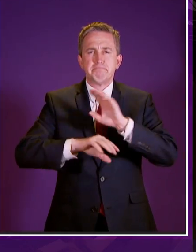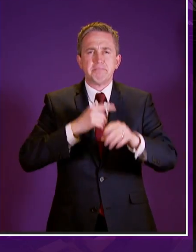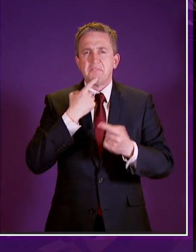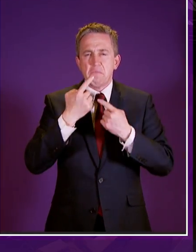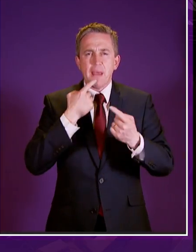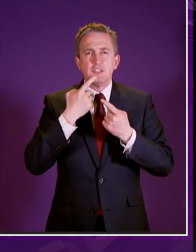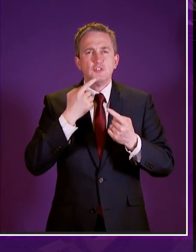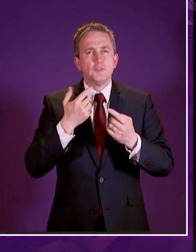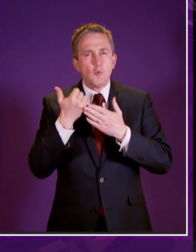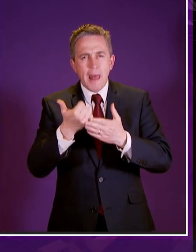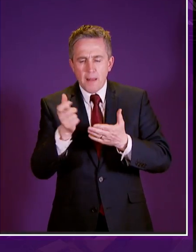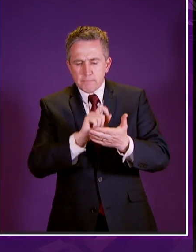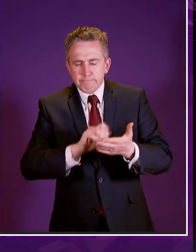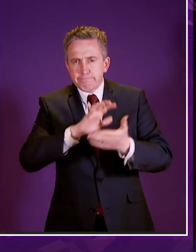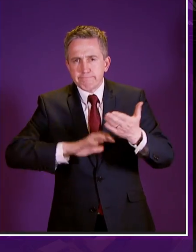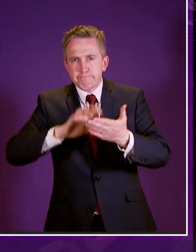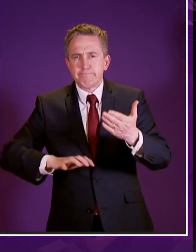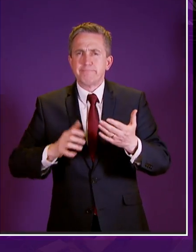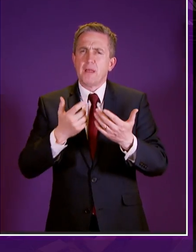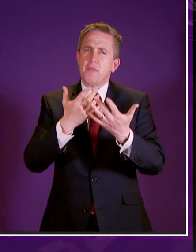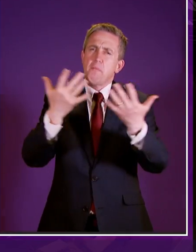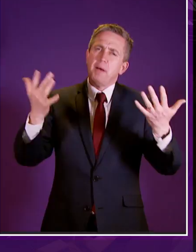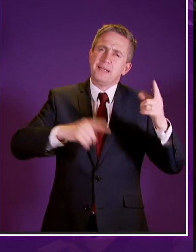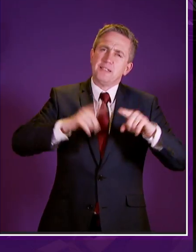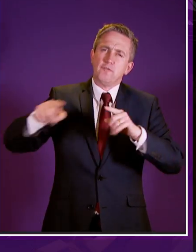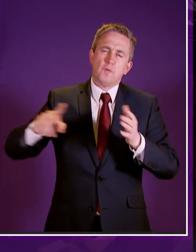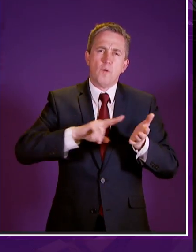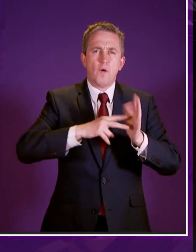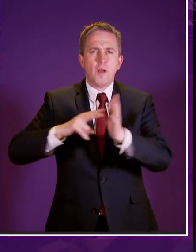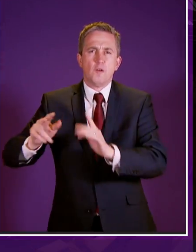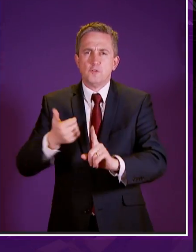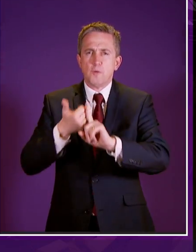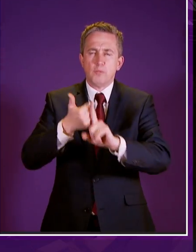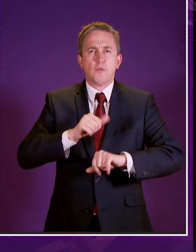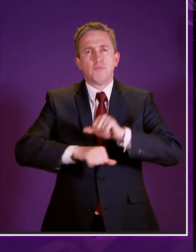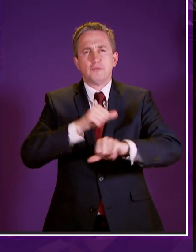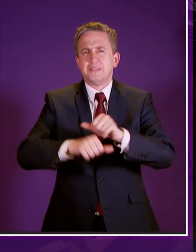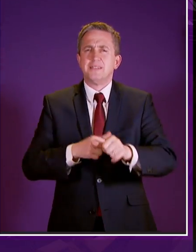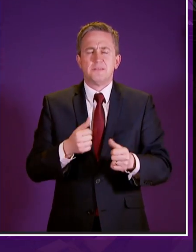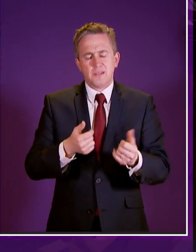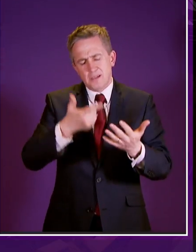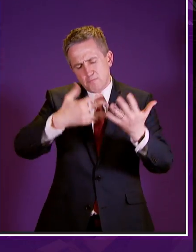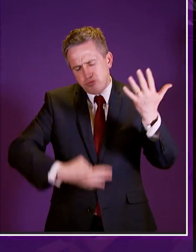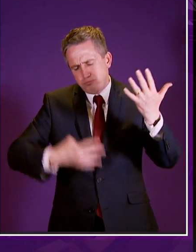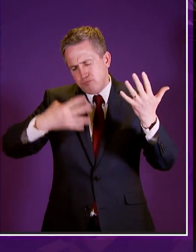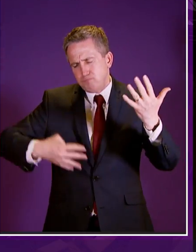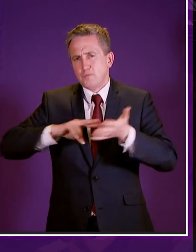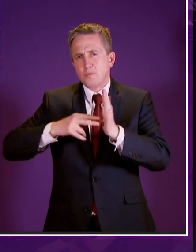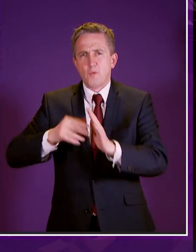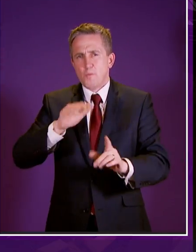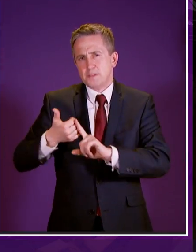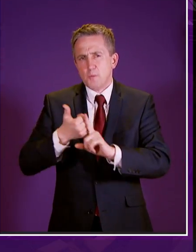advice um and the many organizations that we've worked together with throughout this whole process there are too many to name i'm truly thankful